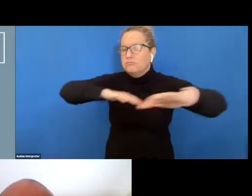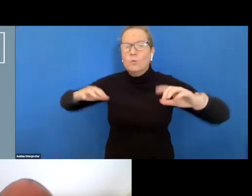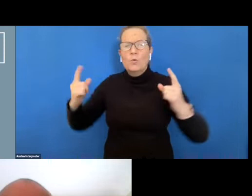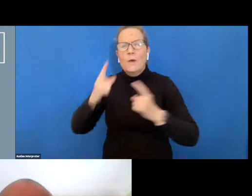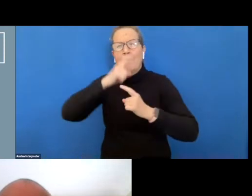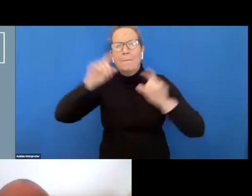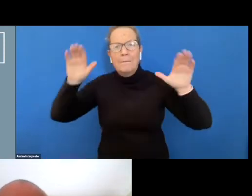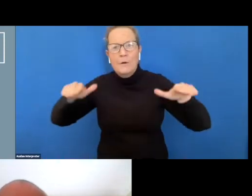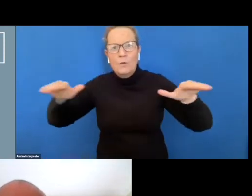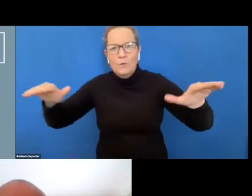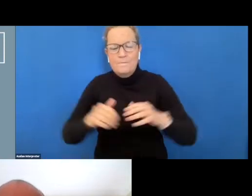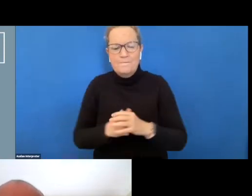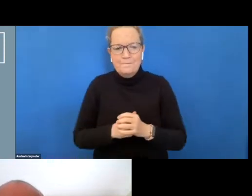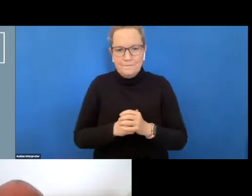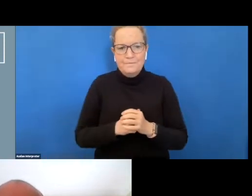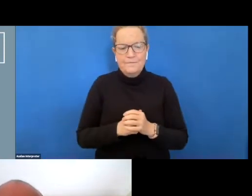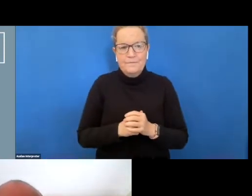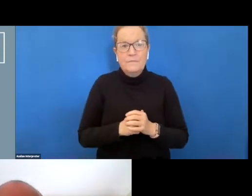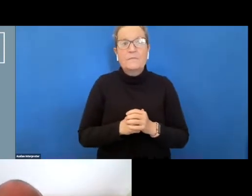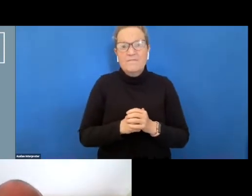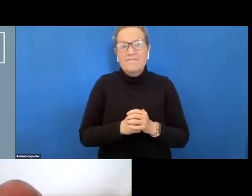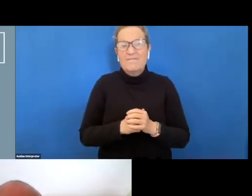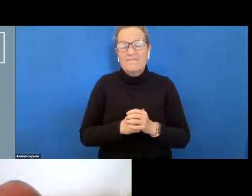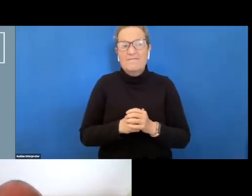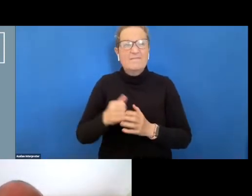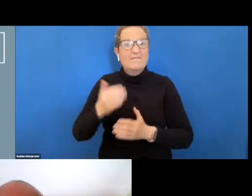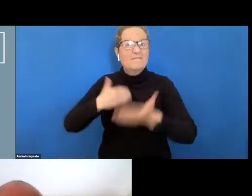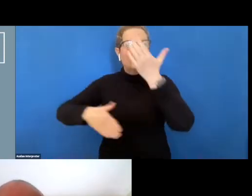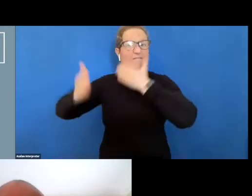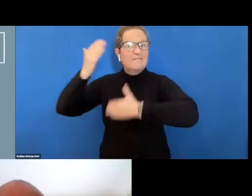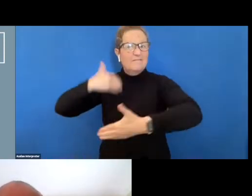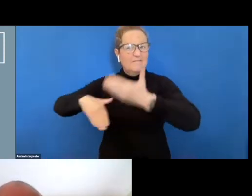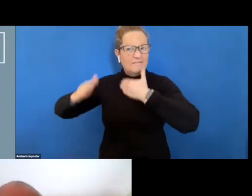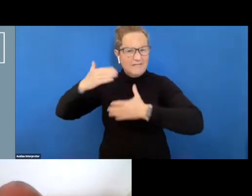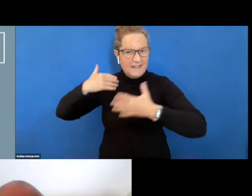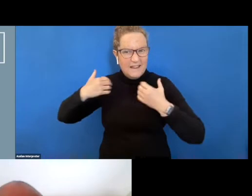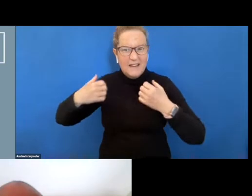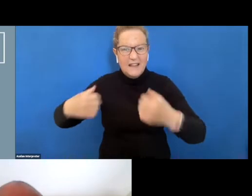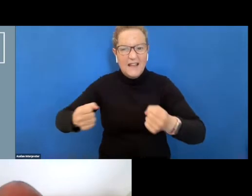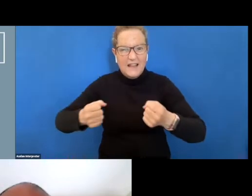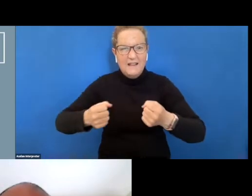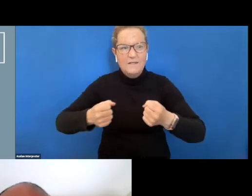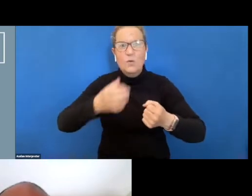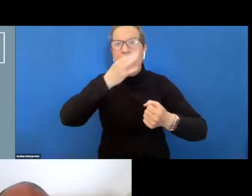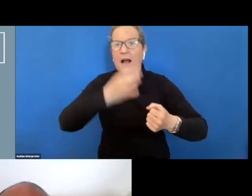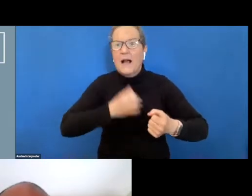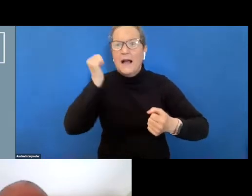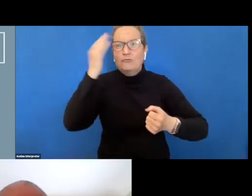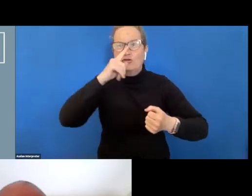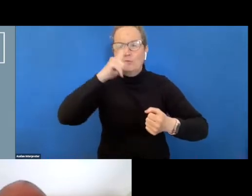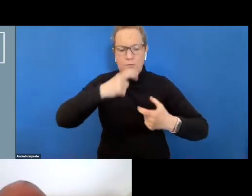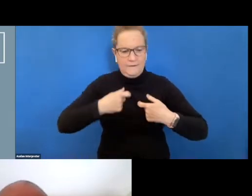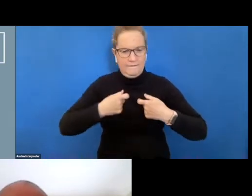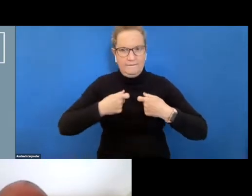of the australian aboriginal communities to be asked and the permission for people to enter their land and today